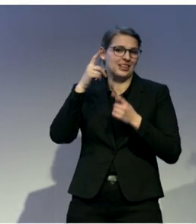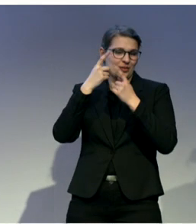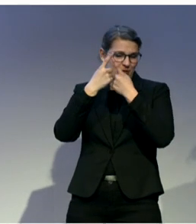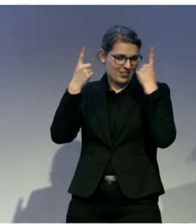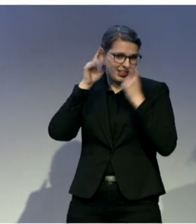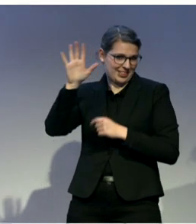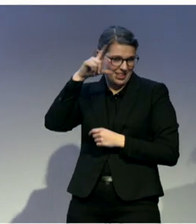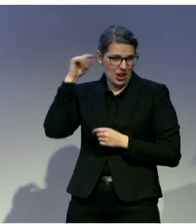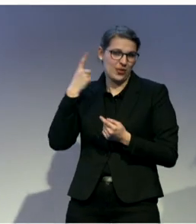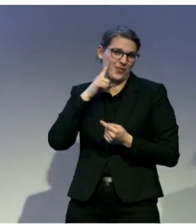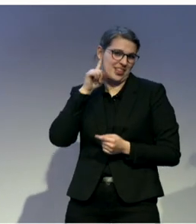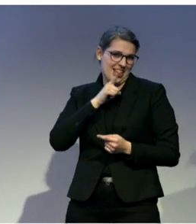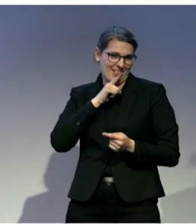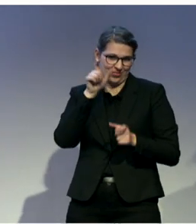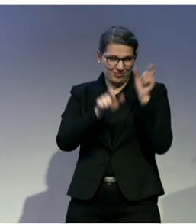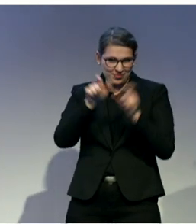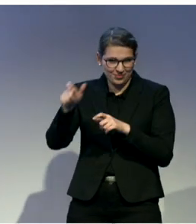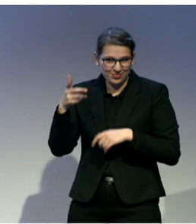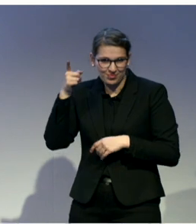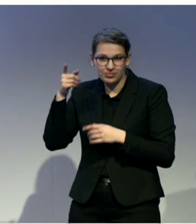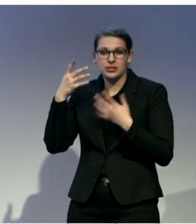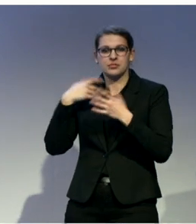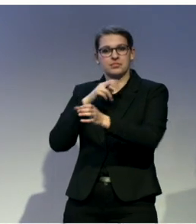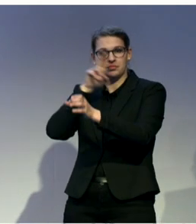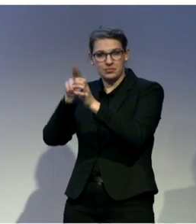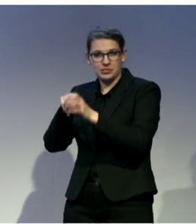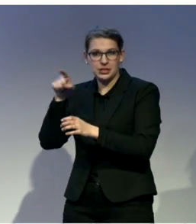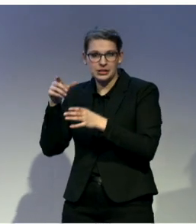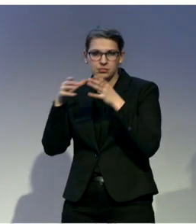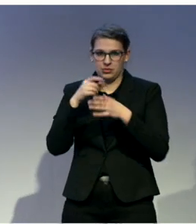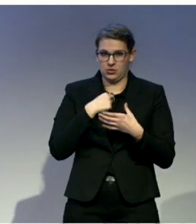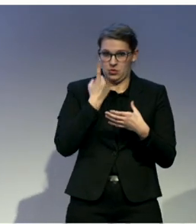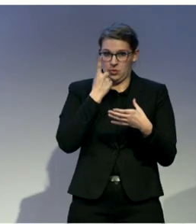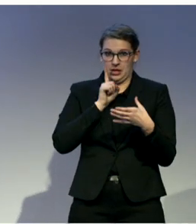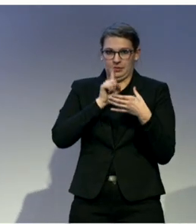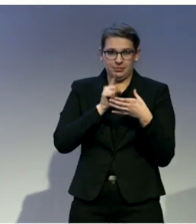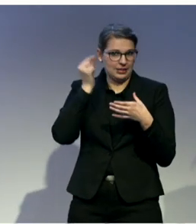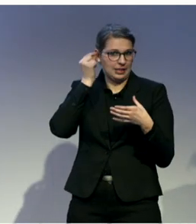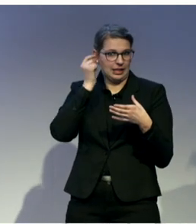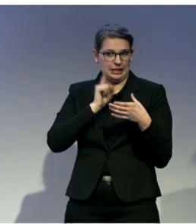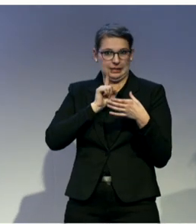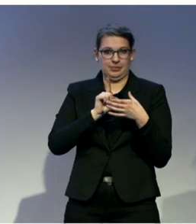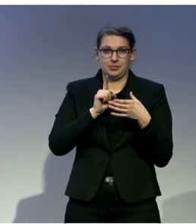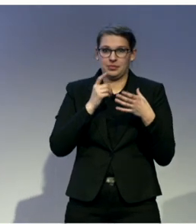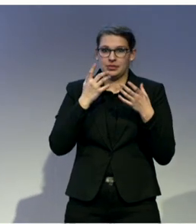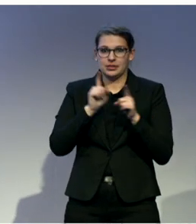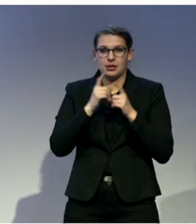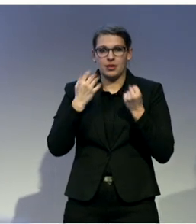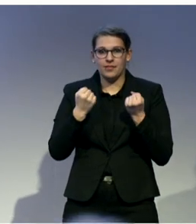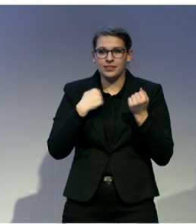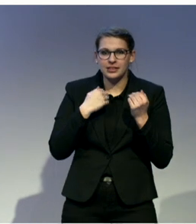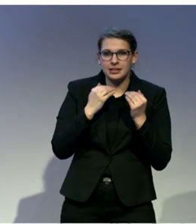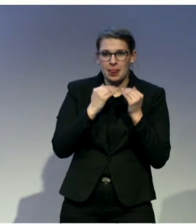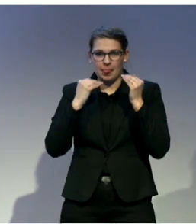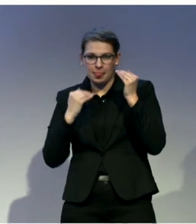delegation, and so I was in a subculture, in a very different culture from my Minnesota, central Minnesota culture. And I